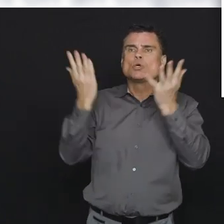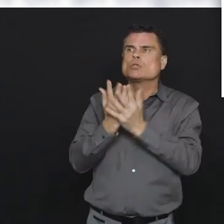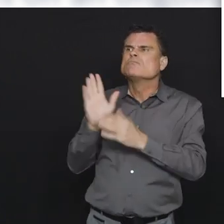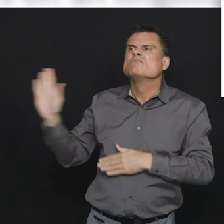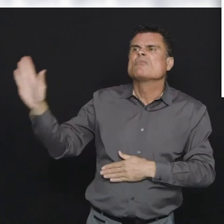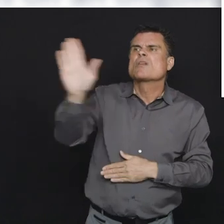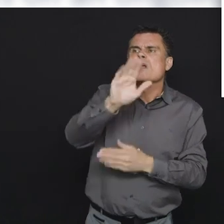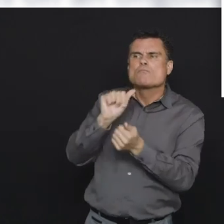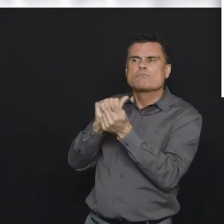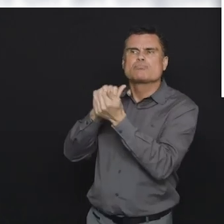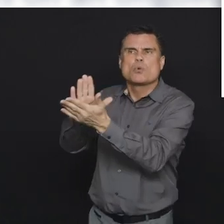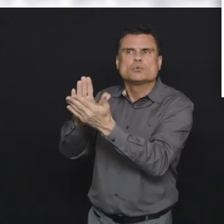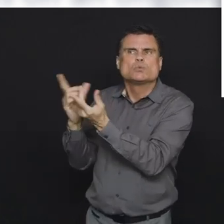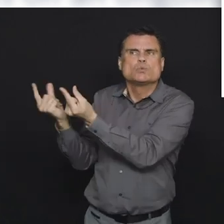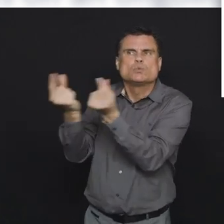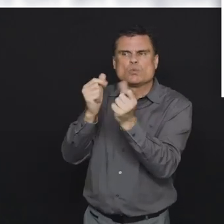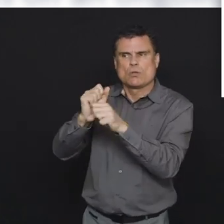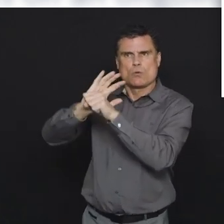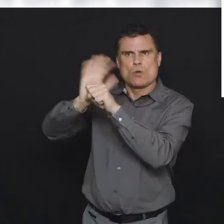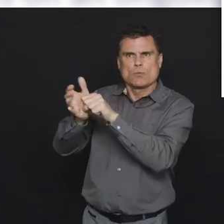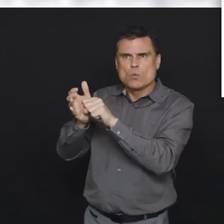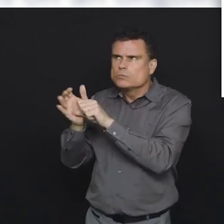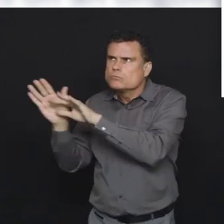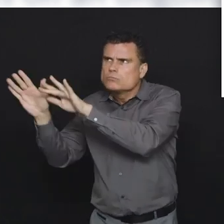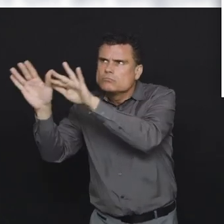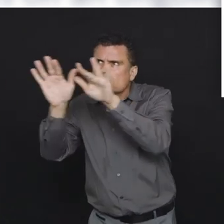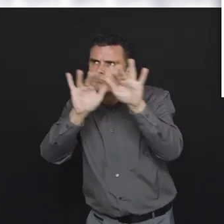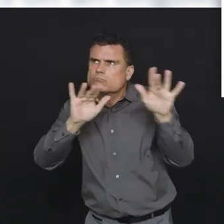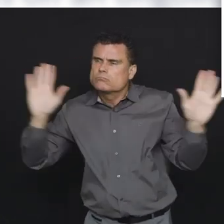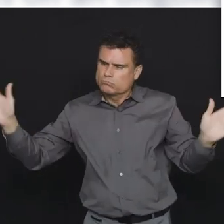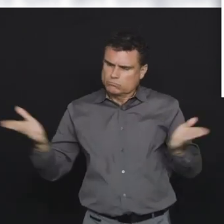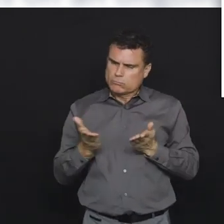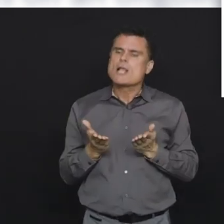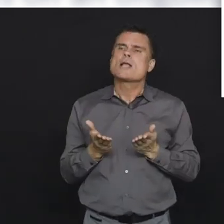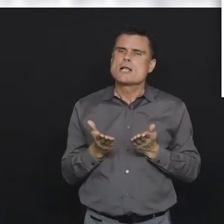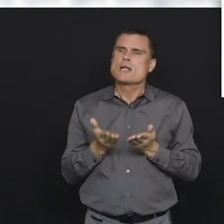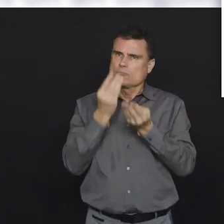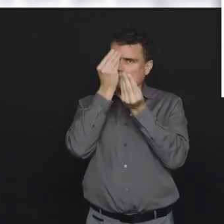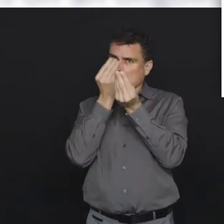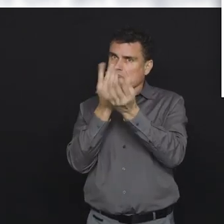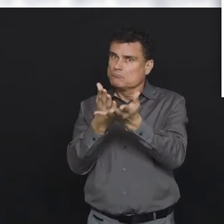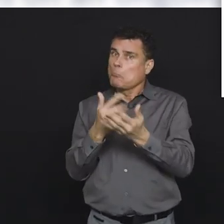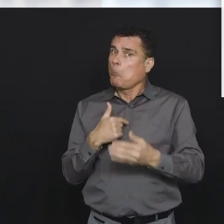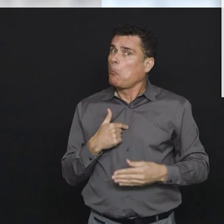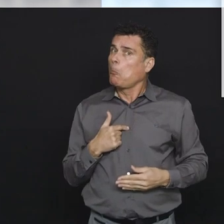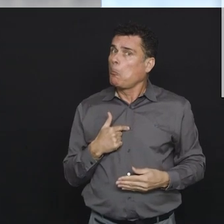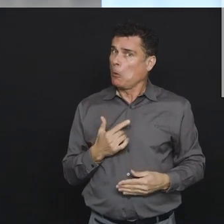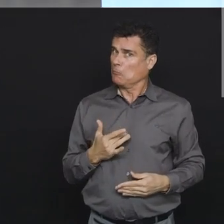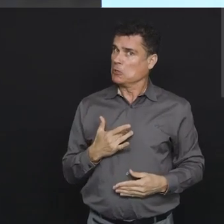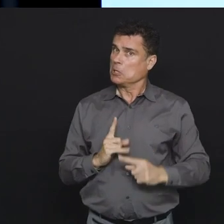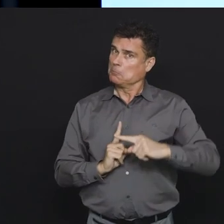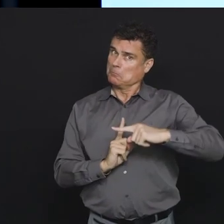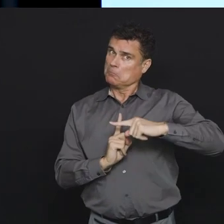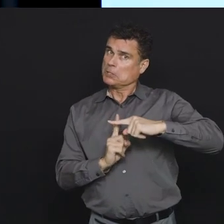what's happening in Canada, what's happening around the globe and I will say that there's a slight